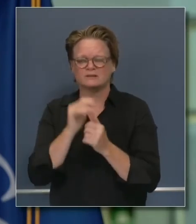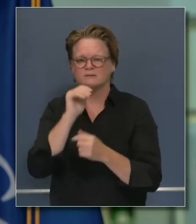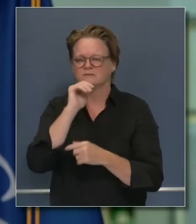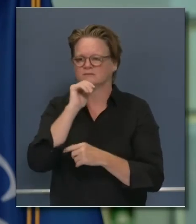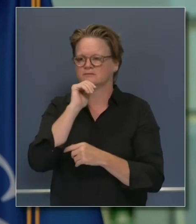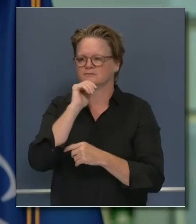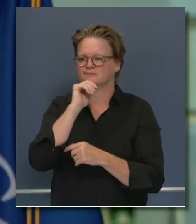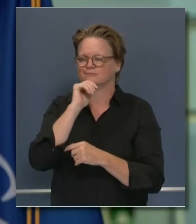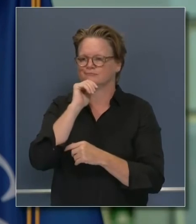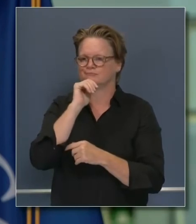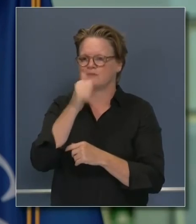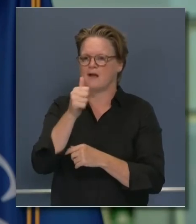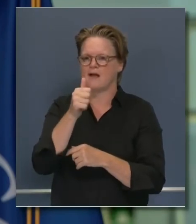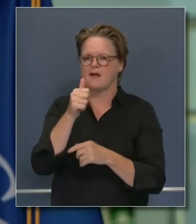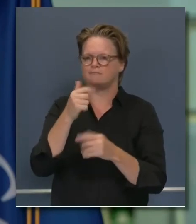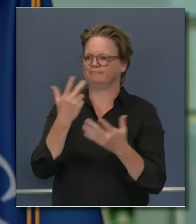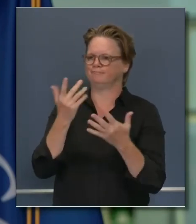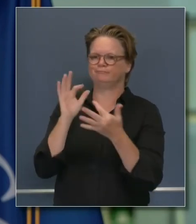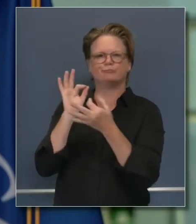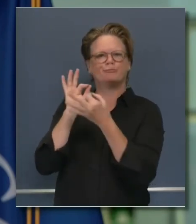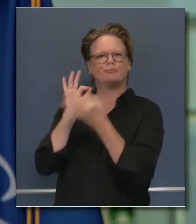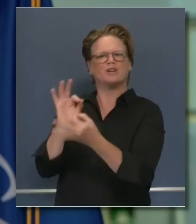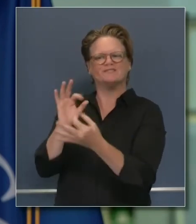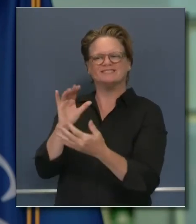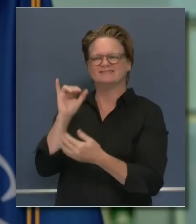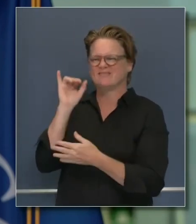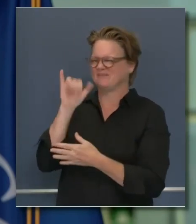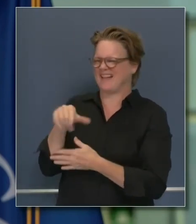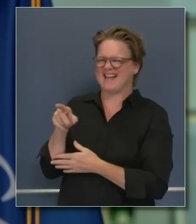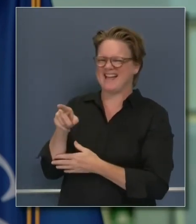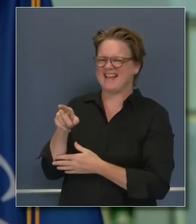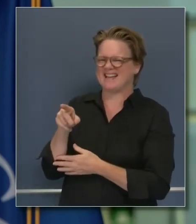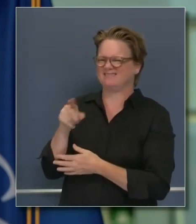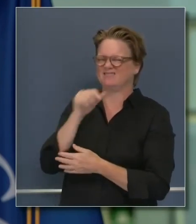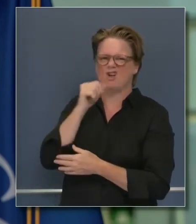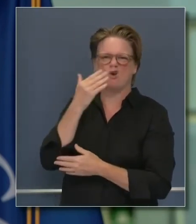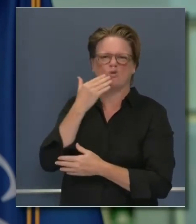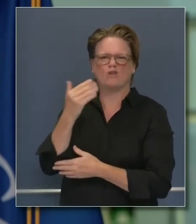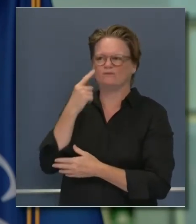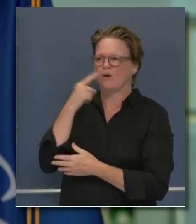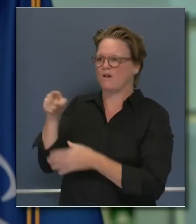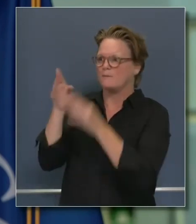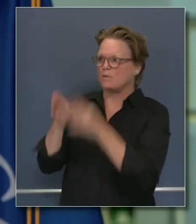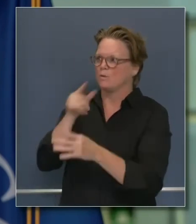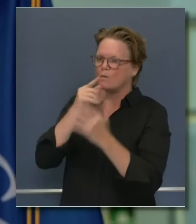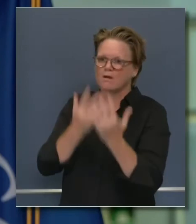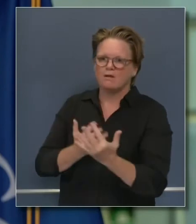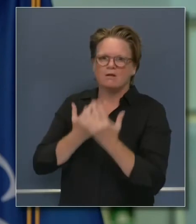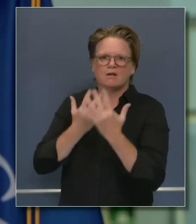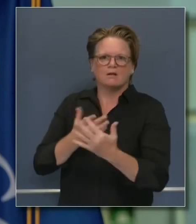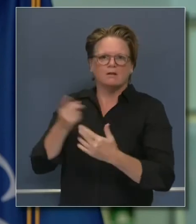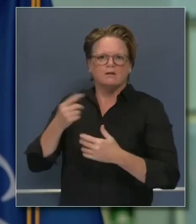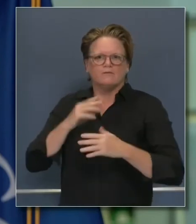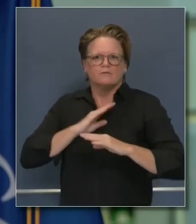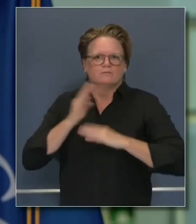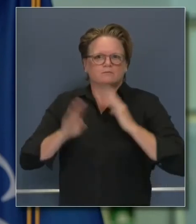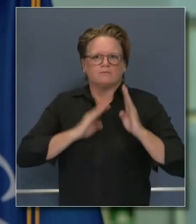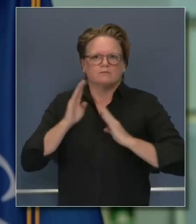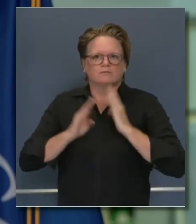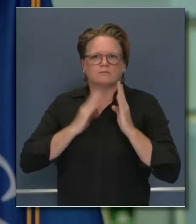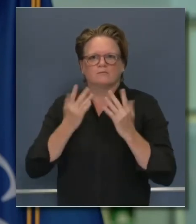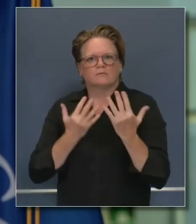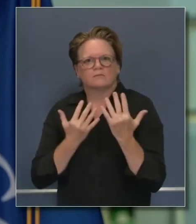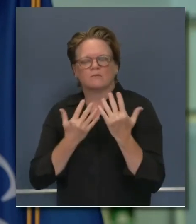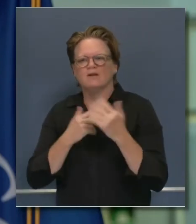useful result to the person who was tested, to those doing contact tracing, but it does make tracking the data difficult.